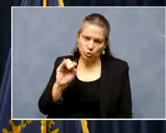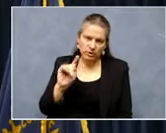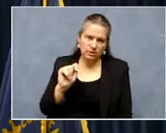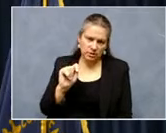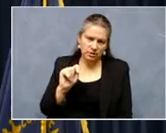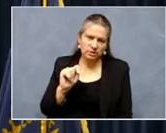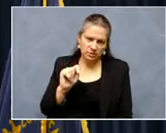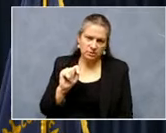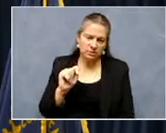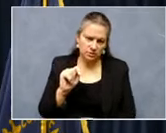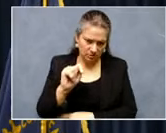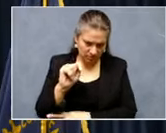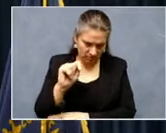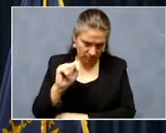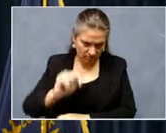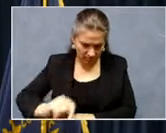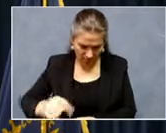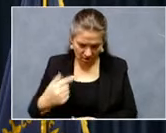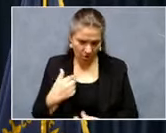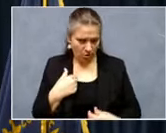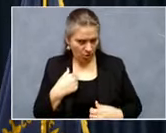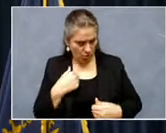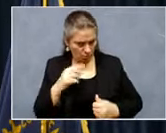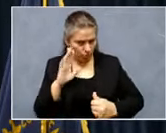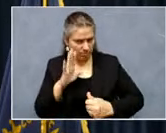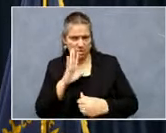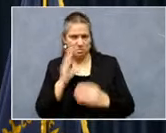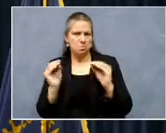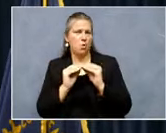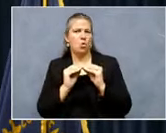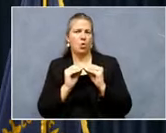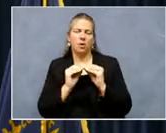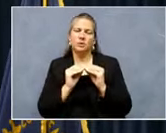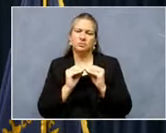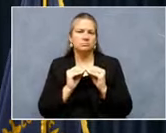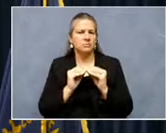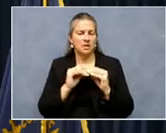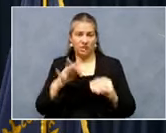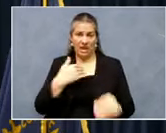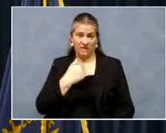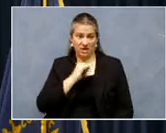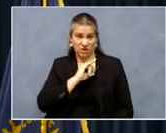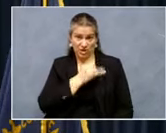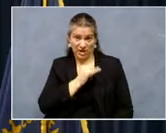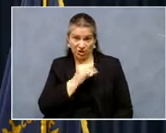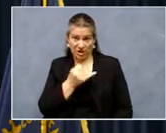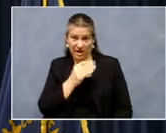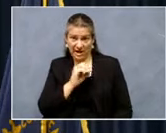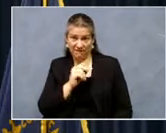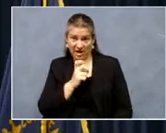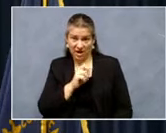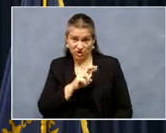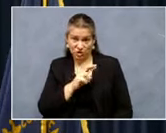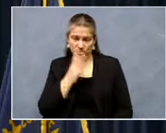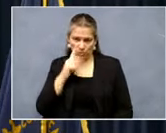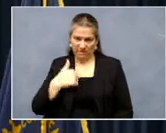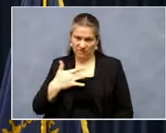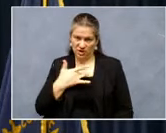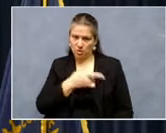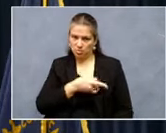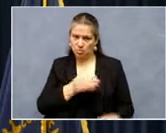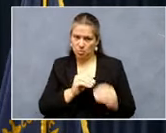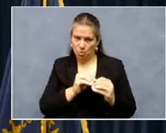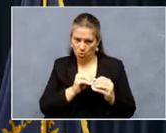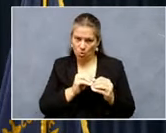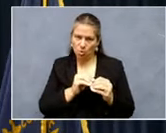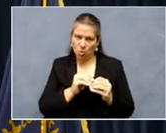would act with more urgency if you got J&J and Pfizer, because we believe there are more breakthroughs there.